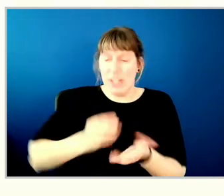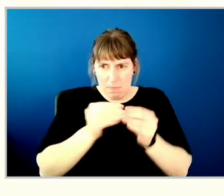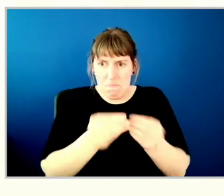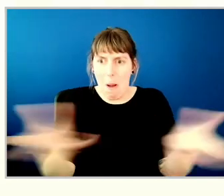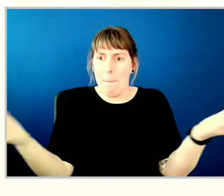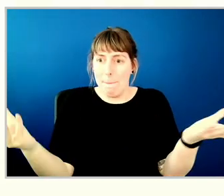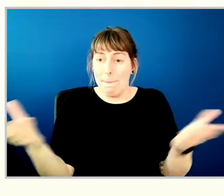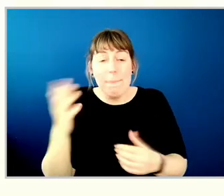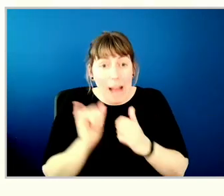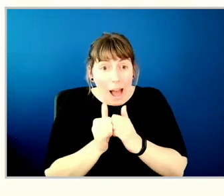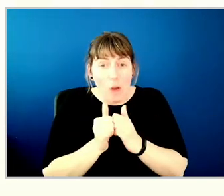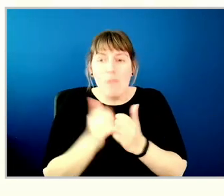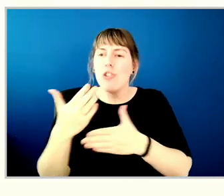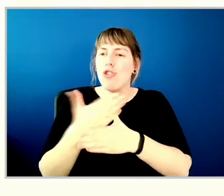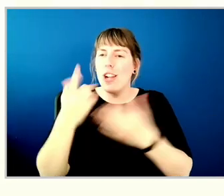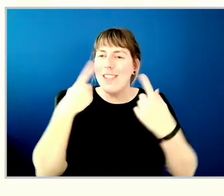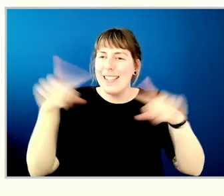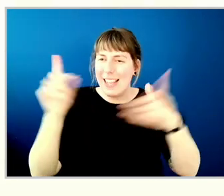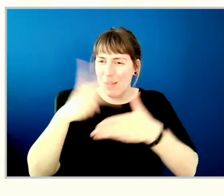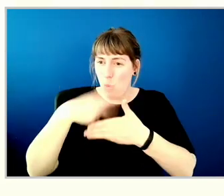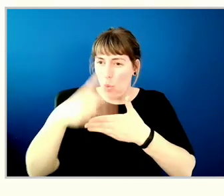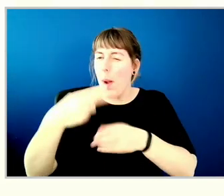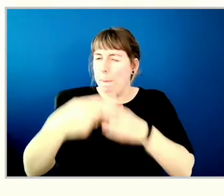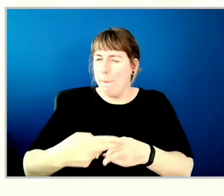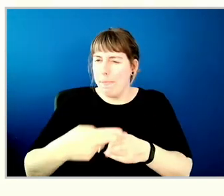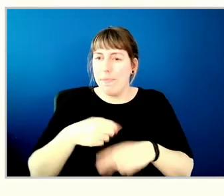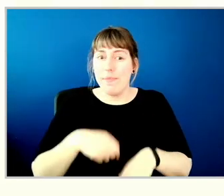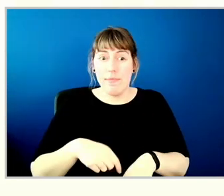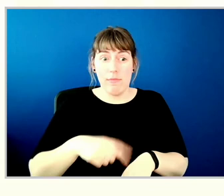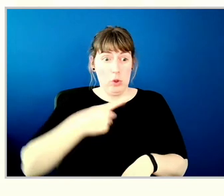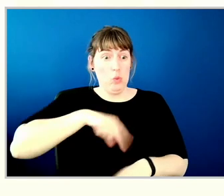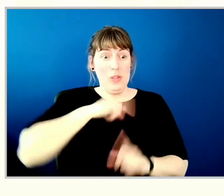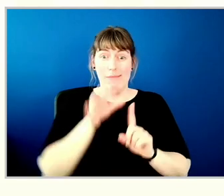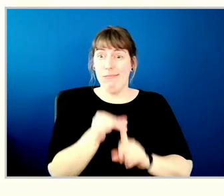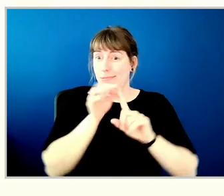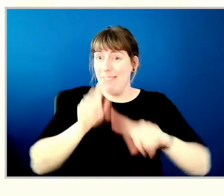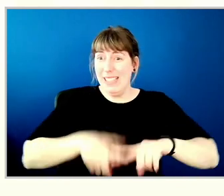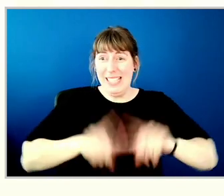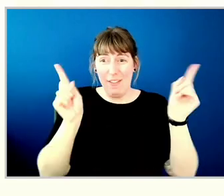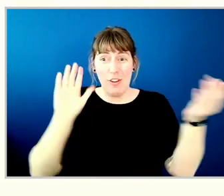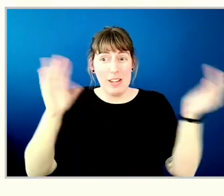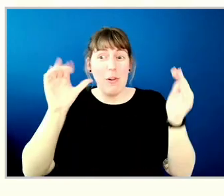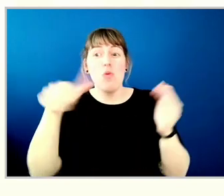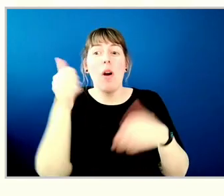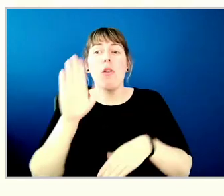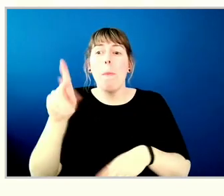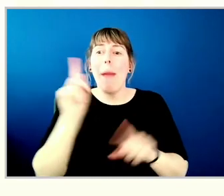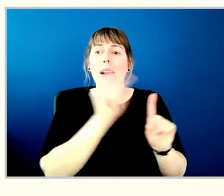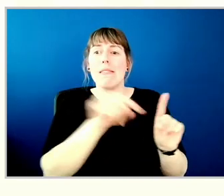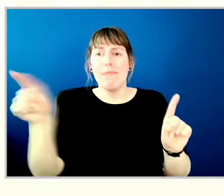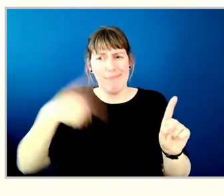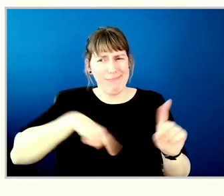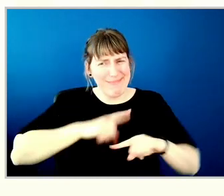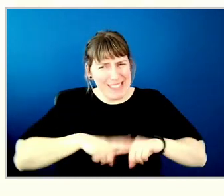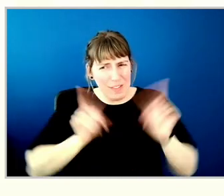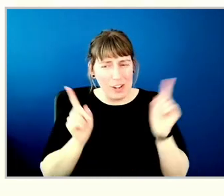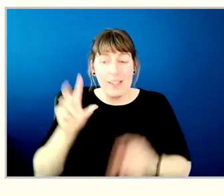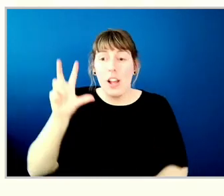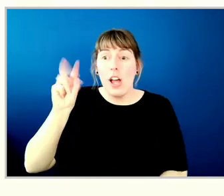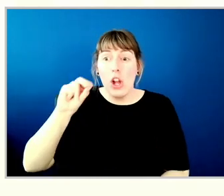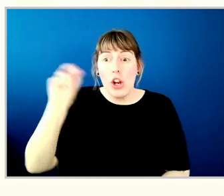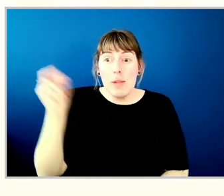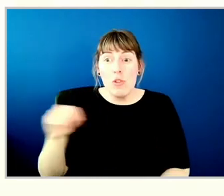Success Program. It's part of what makes us so different than other financial institutions. We split the 30%